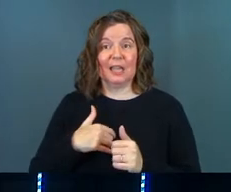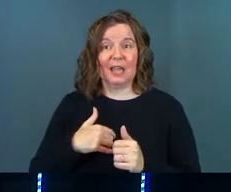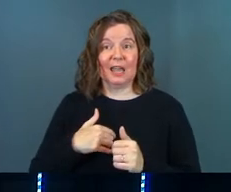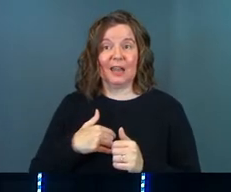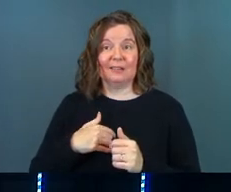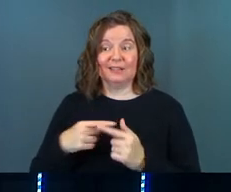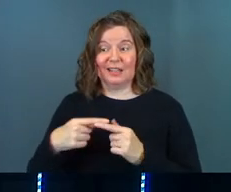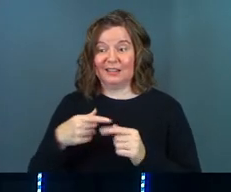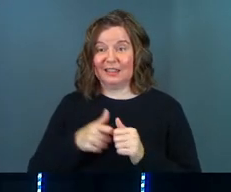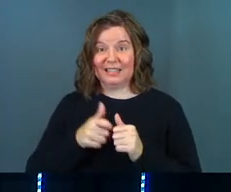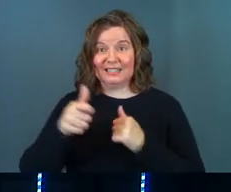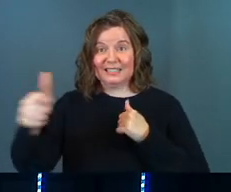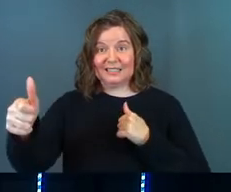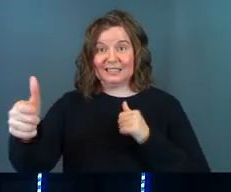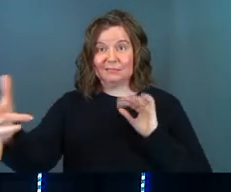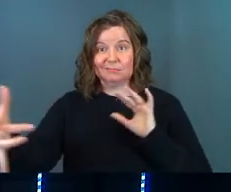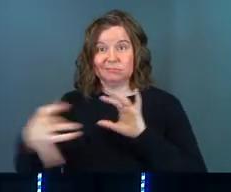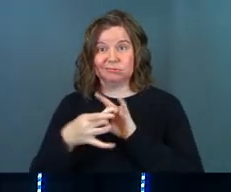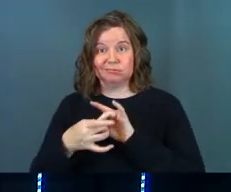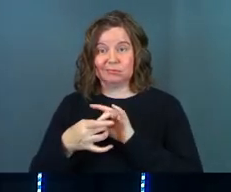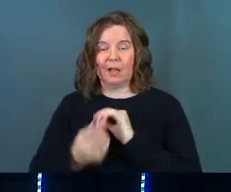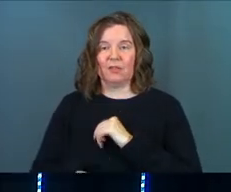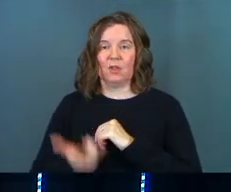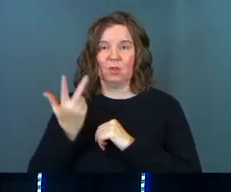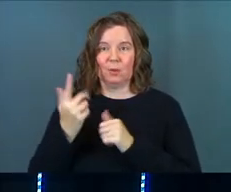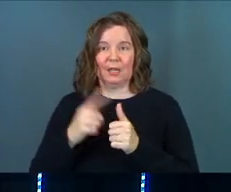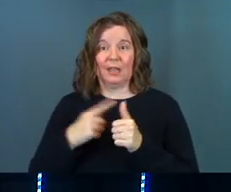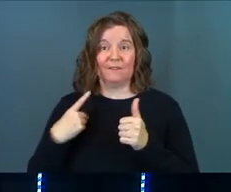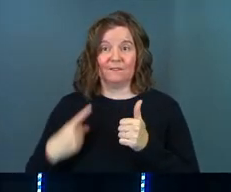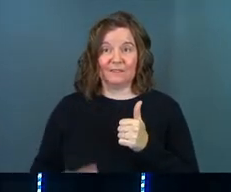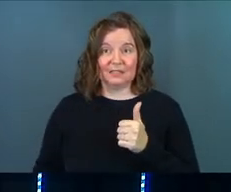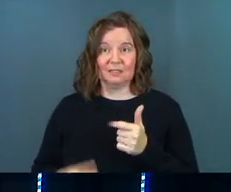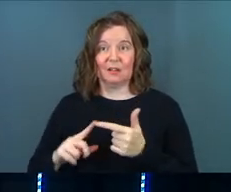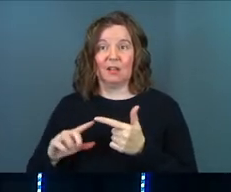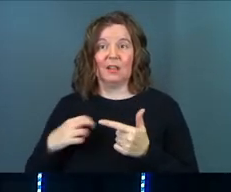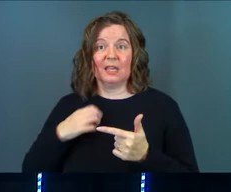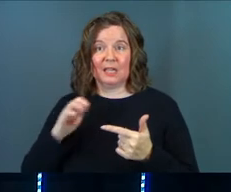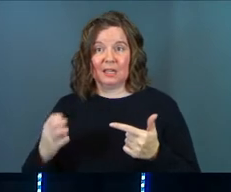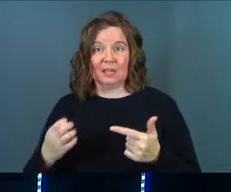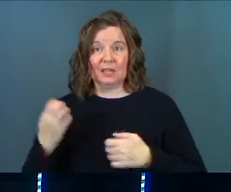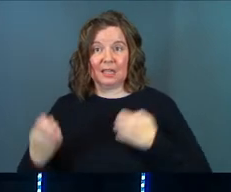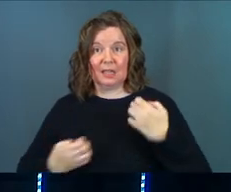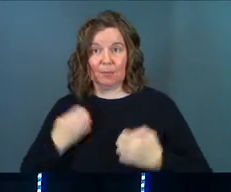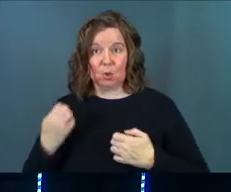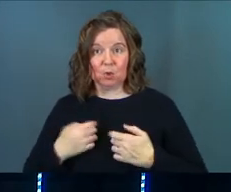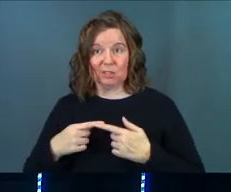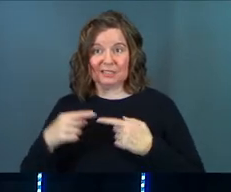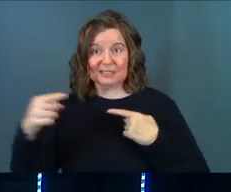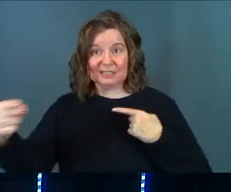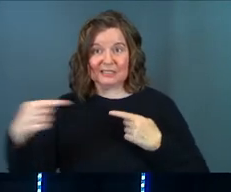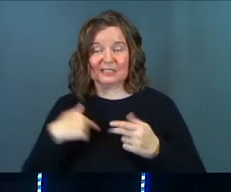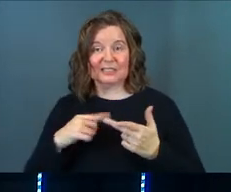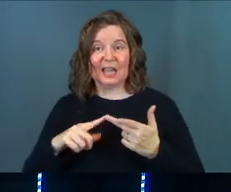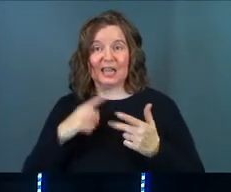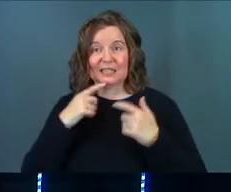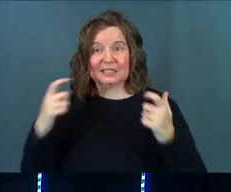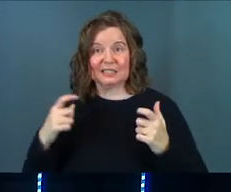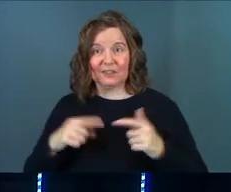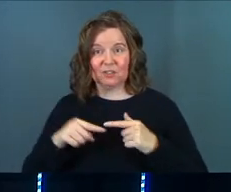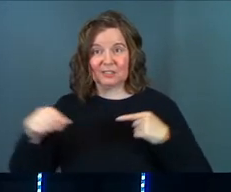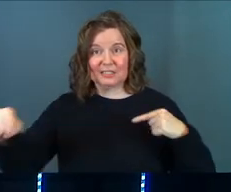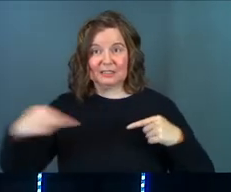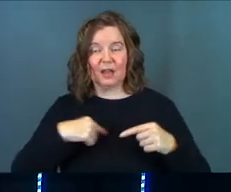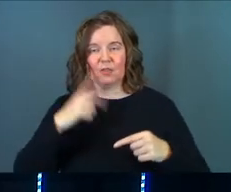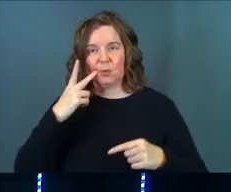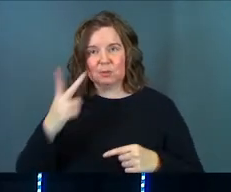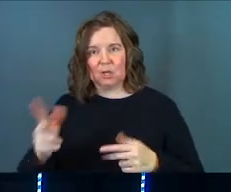cross the distance. And there's three distances I'm going to give you. It's physical distance, emotional distance, and sinful distance. And I think you'll see all three of them.